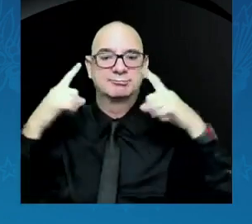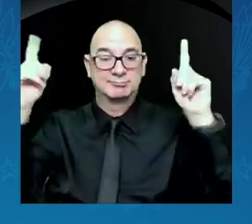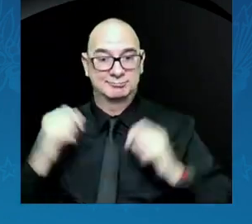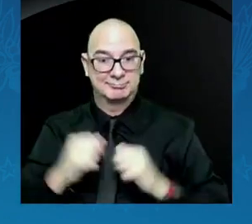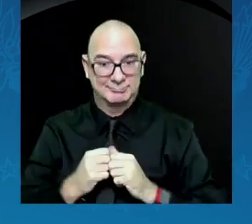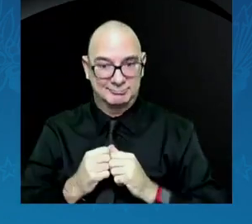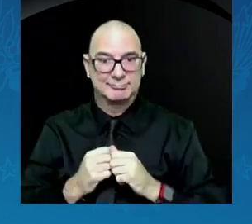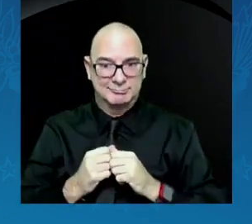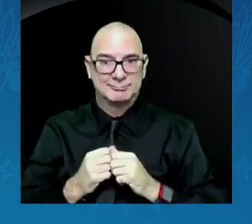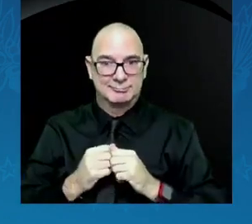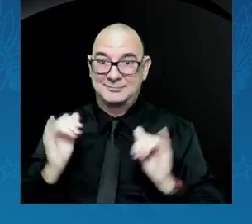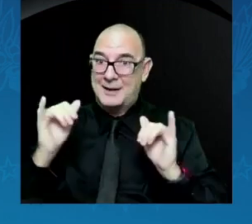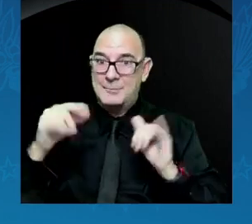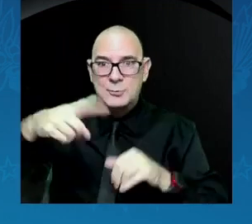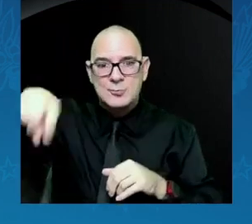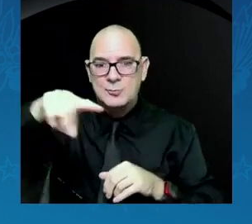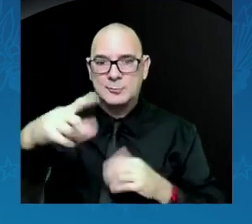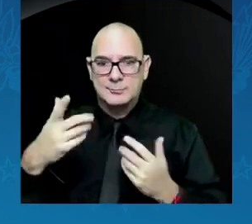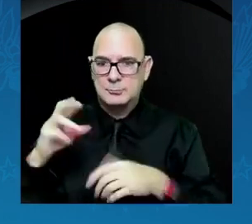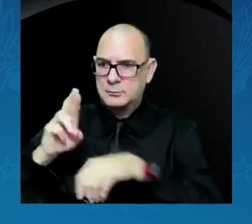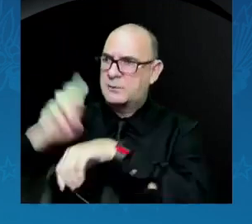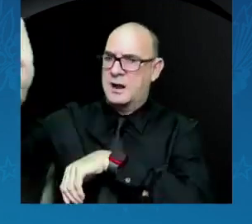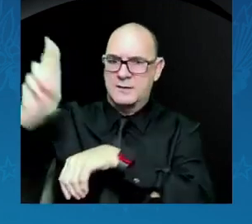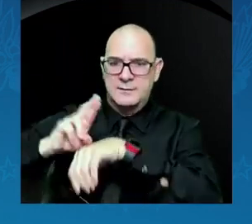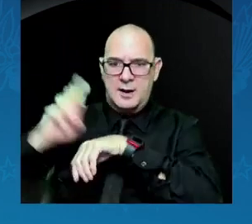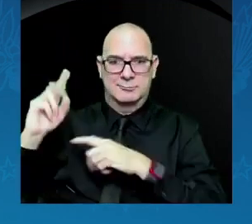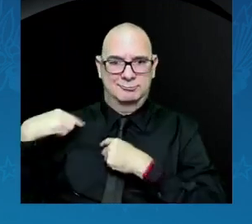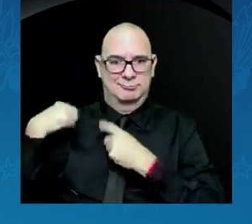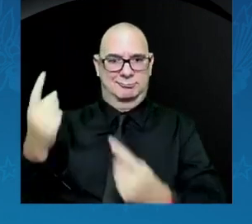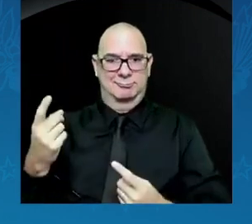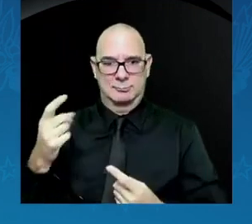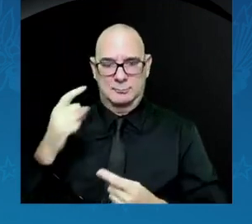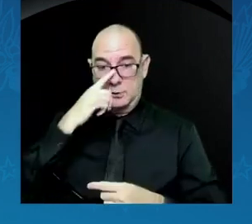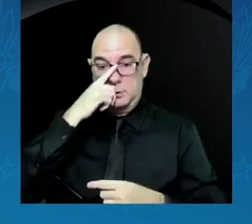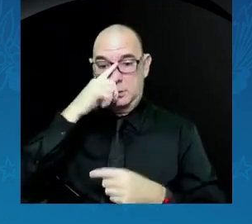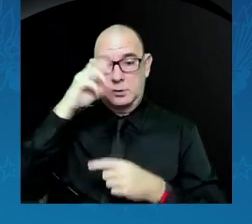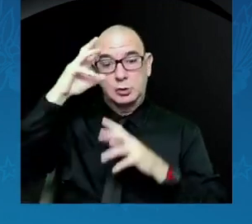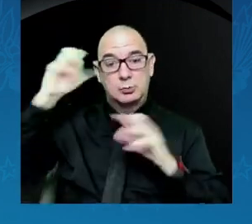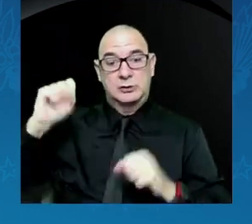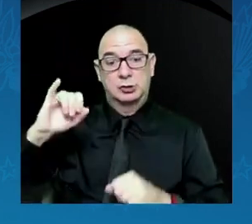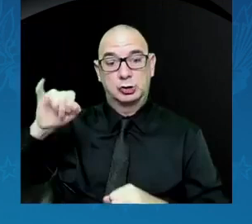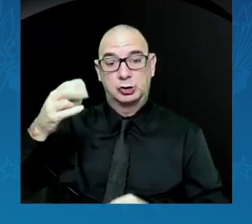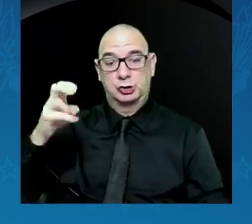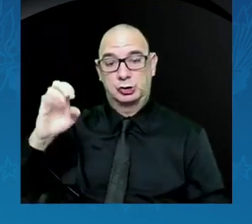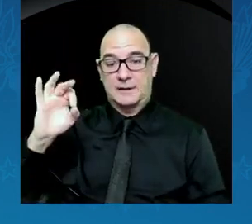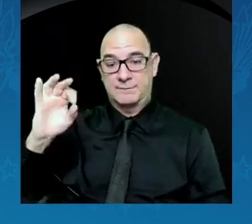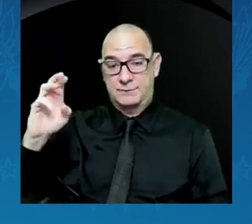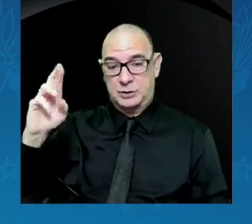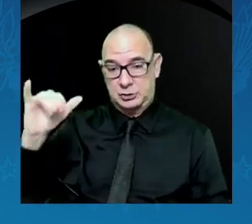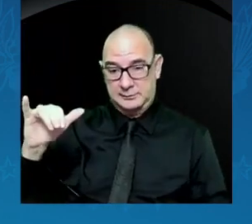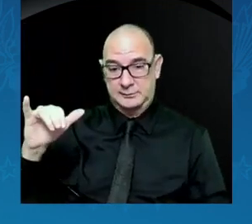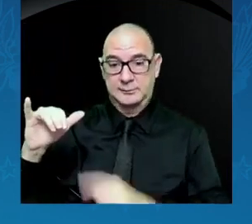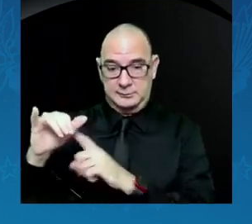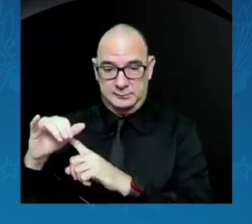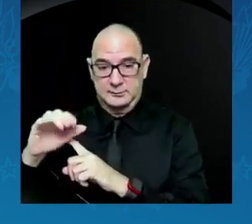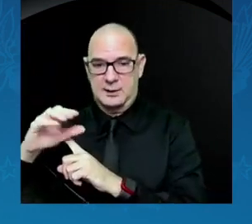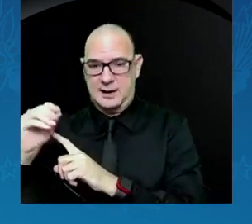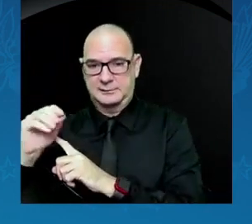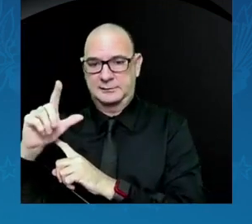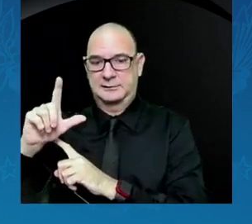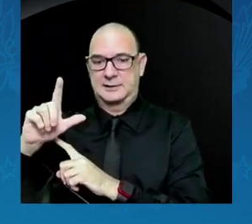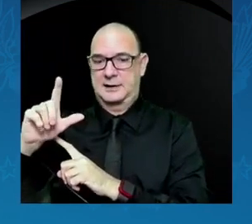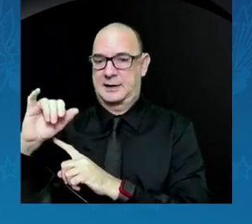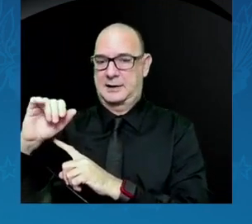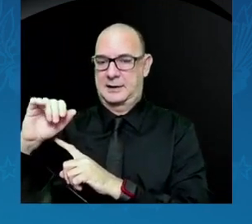gave President John F. Kennedy and Vice President Lyndon B. Johnson the confidence to